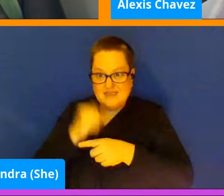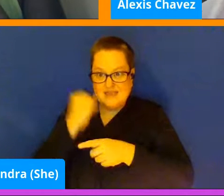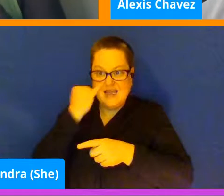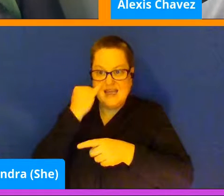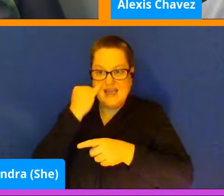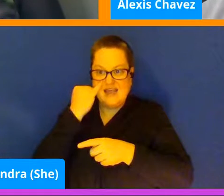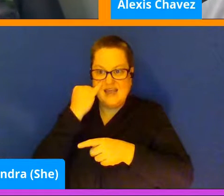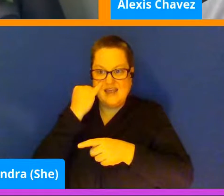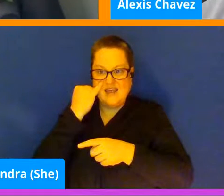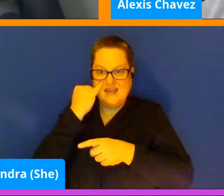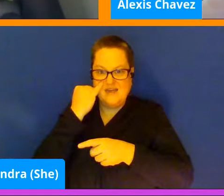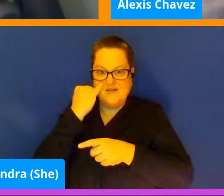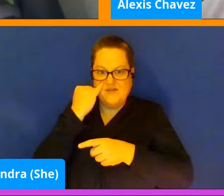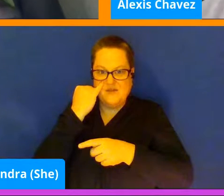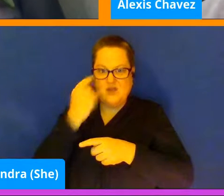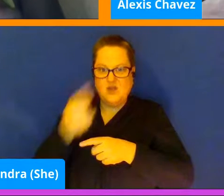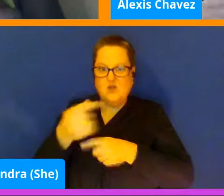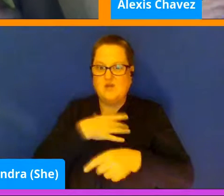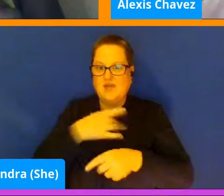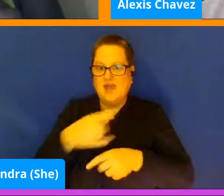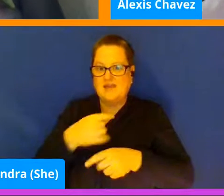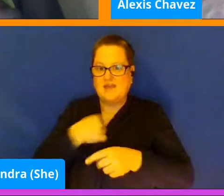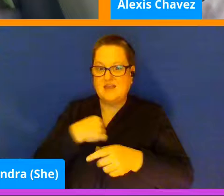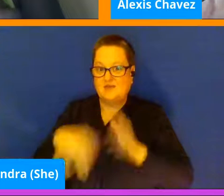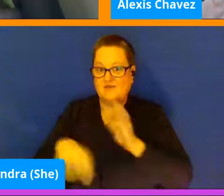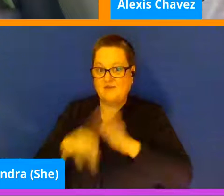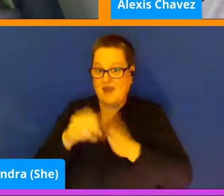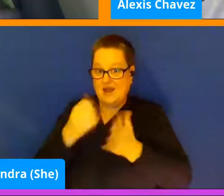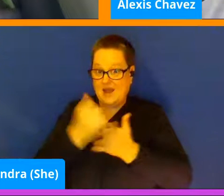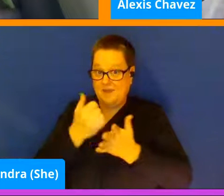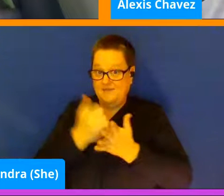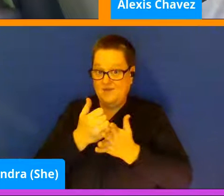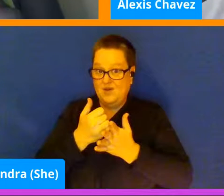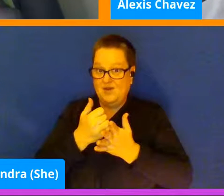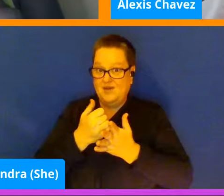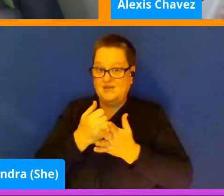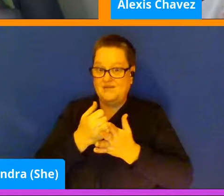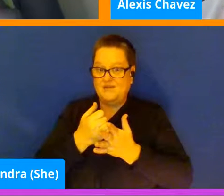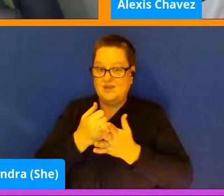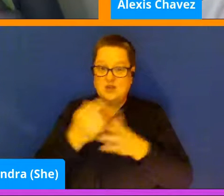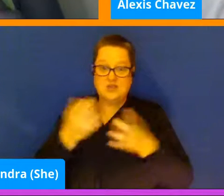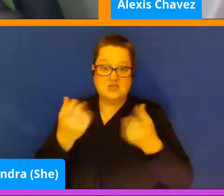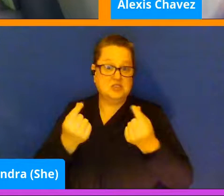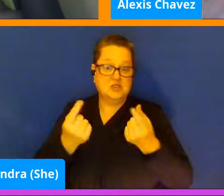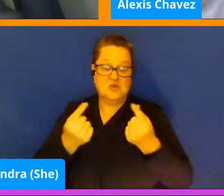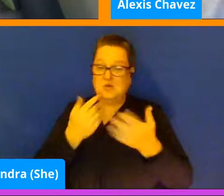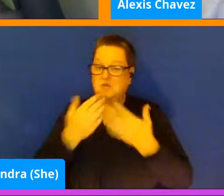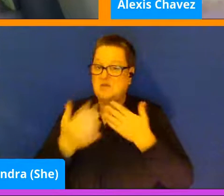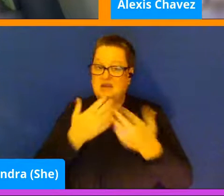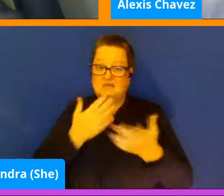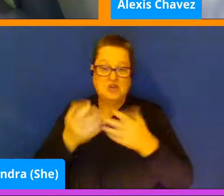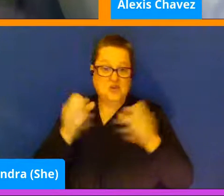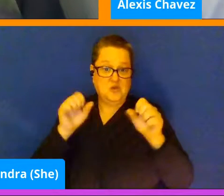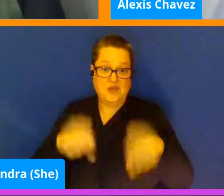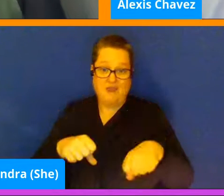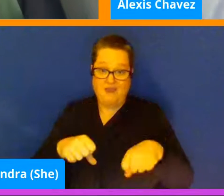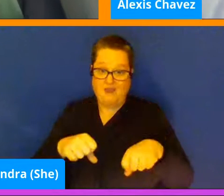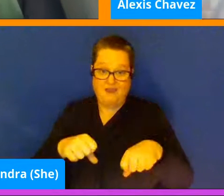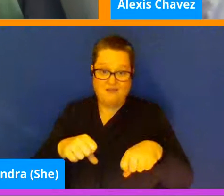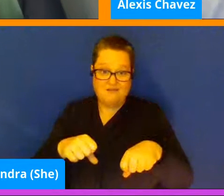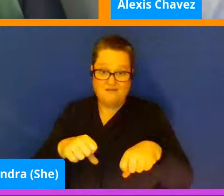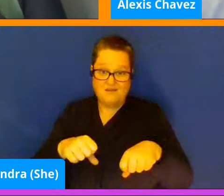like or that you find really helpful, you can just work them in whenever you can. And you can really make it